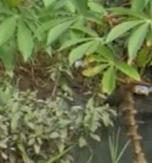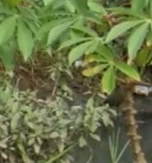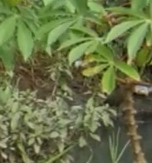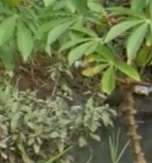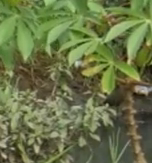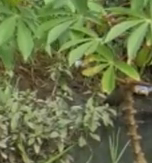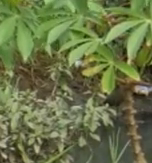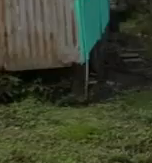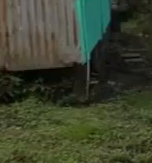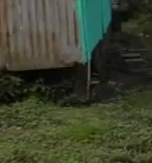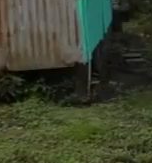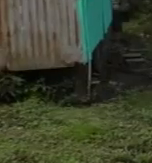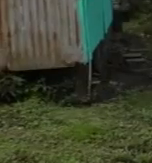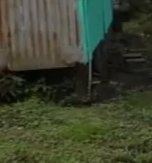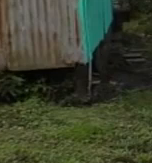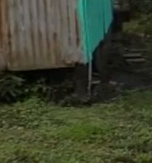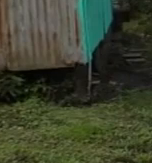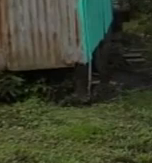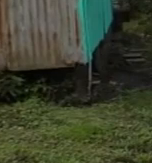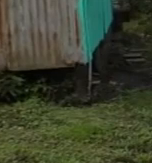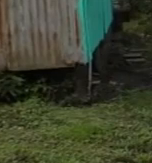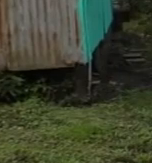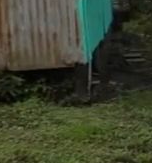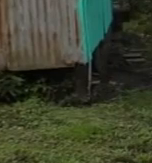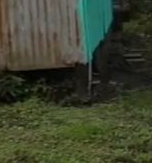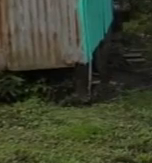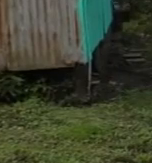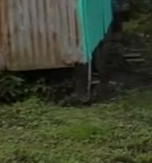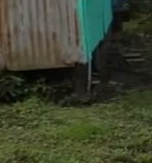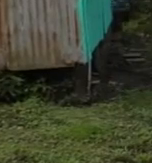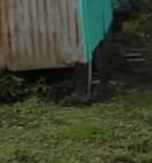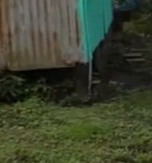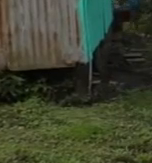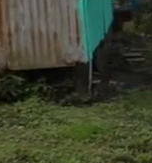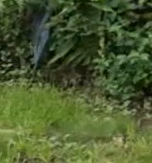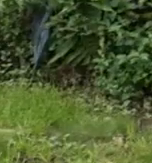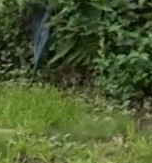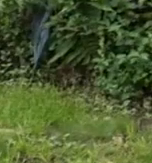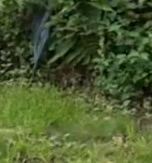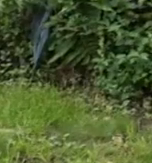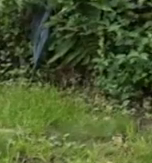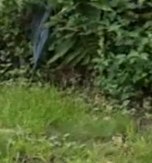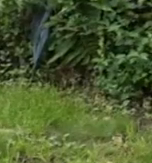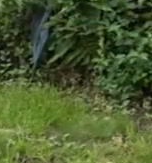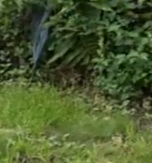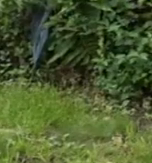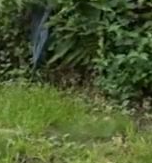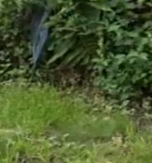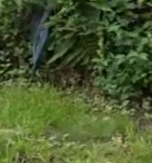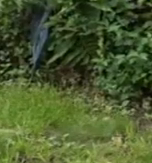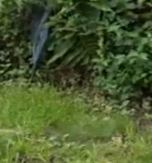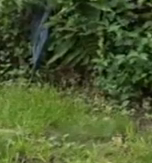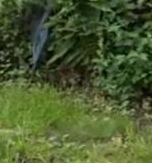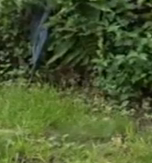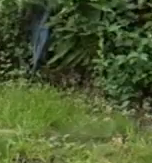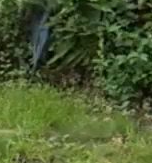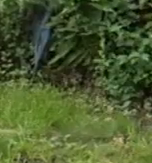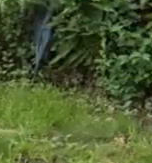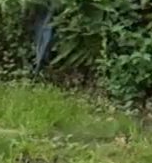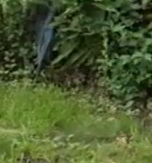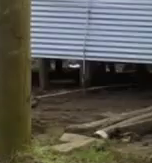need for waste management before proceeding to six other areas. The settlements to be examined are Matata in Lami,